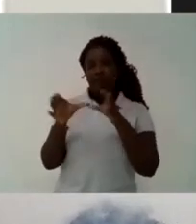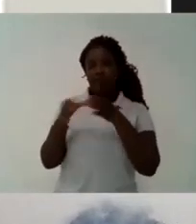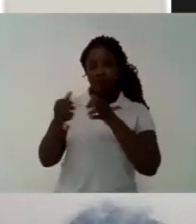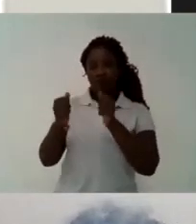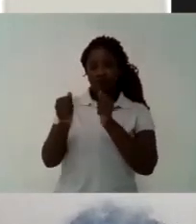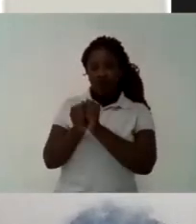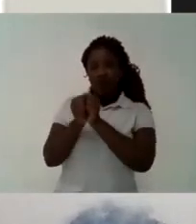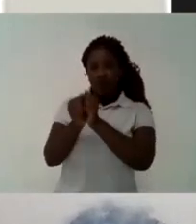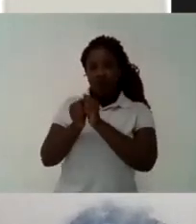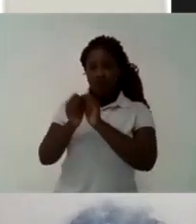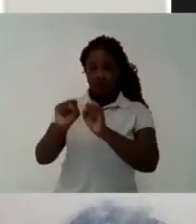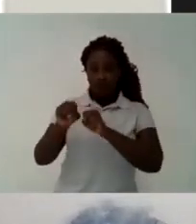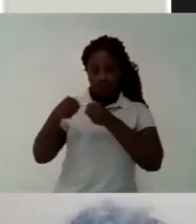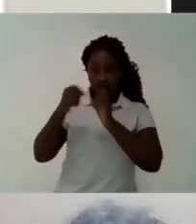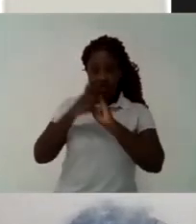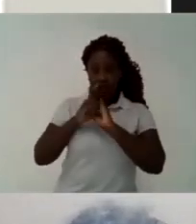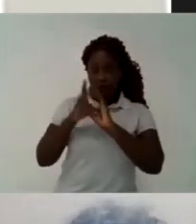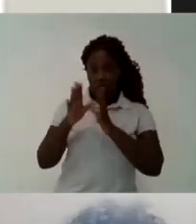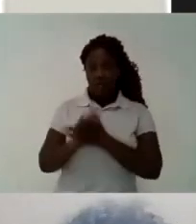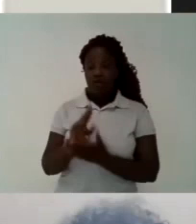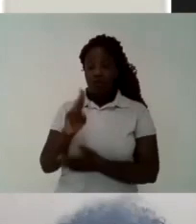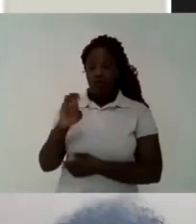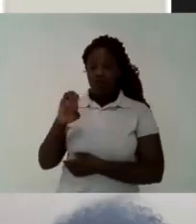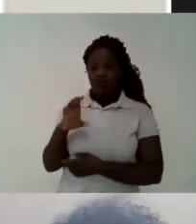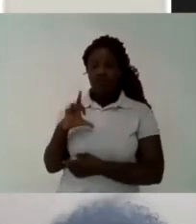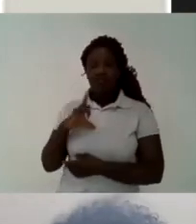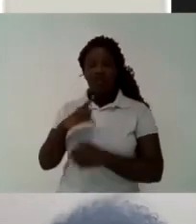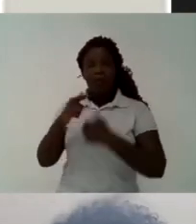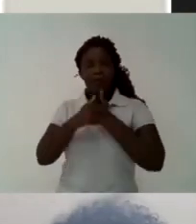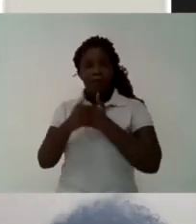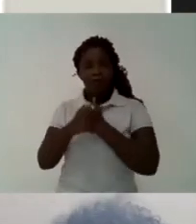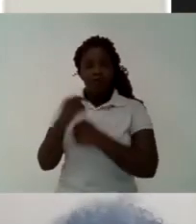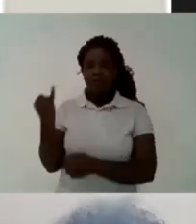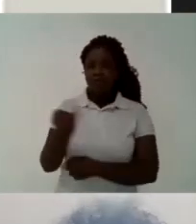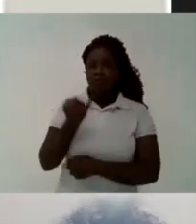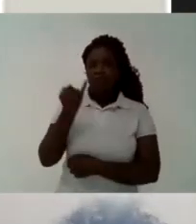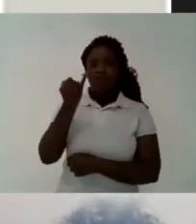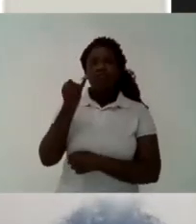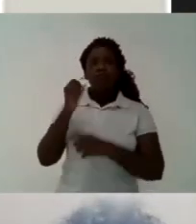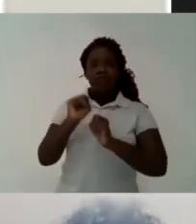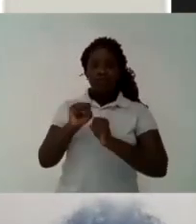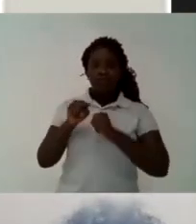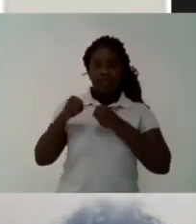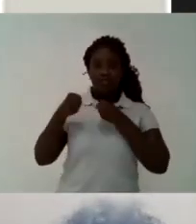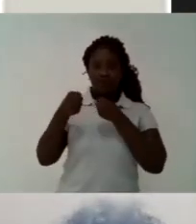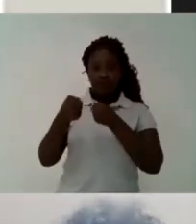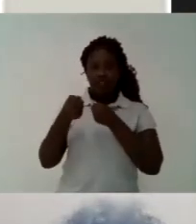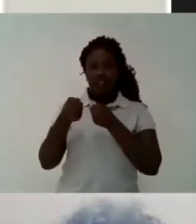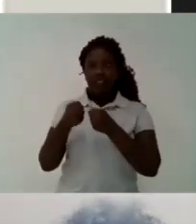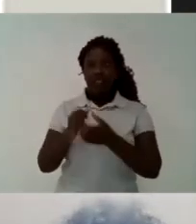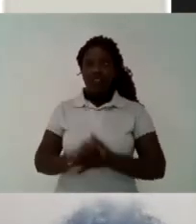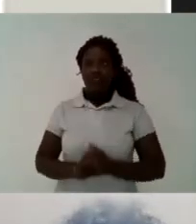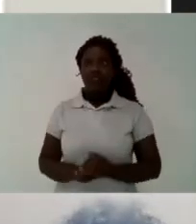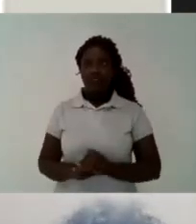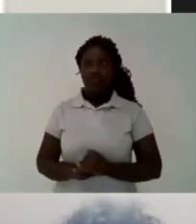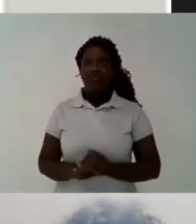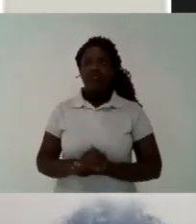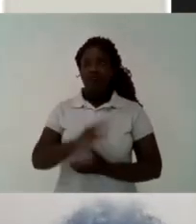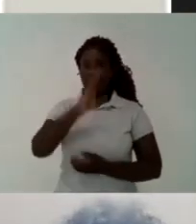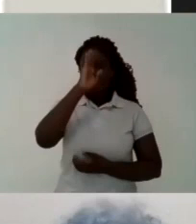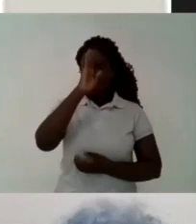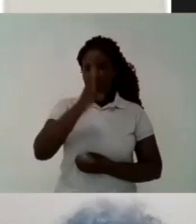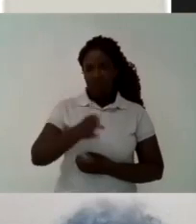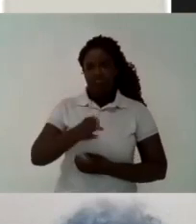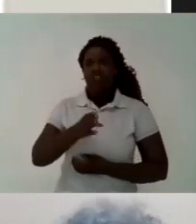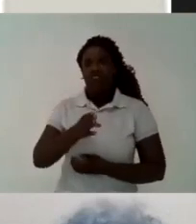researching materials, protections, respirators With a lower cost than the marketplace,